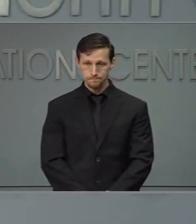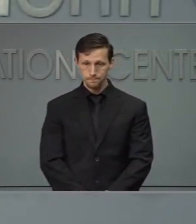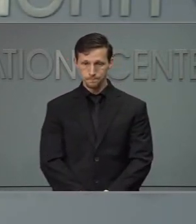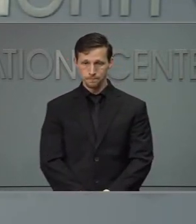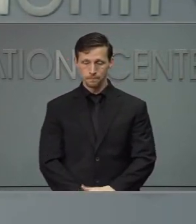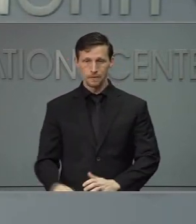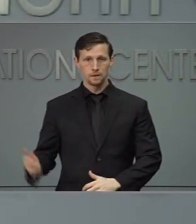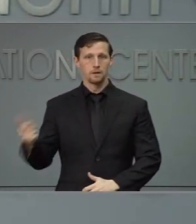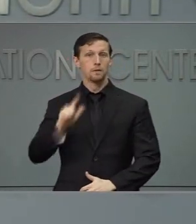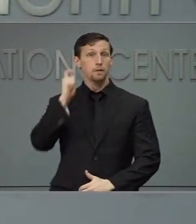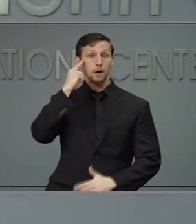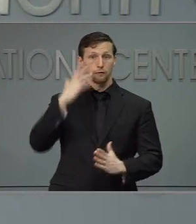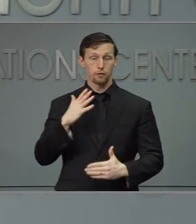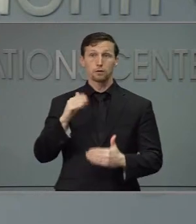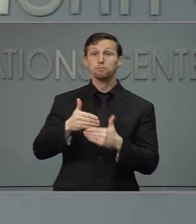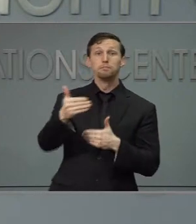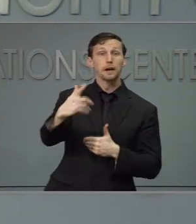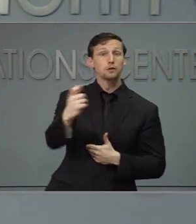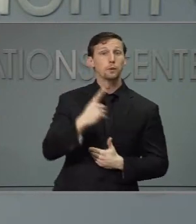Next question, please.